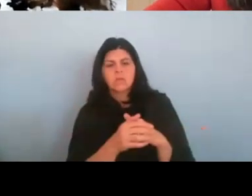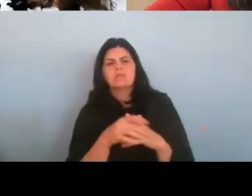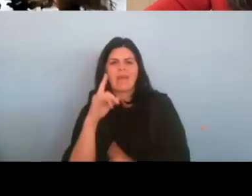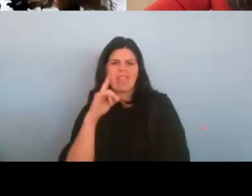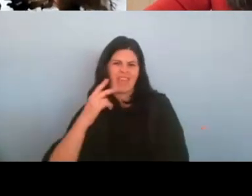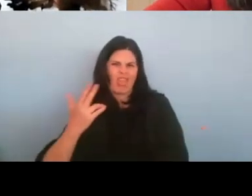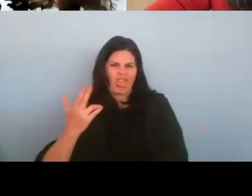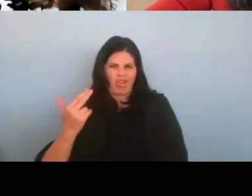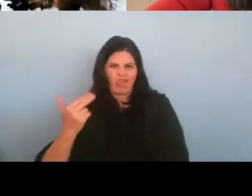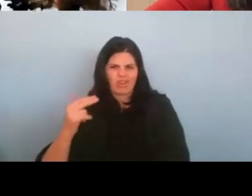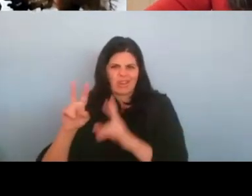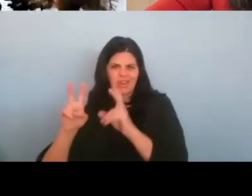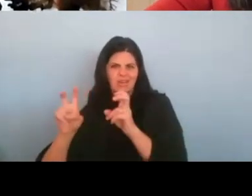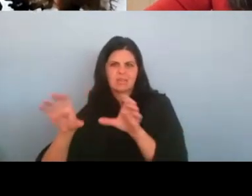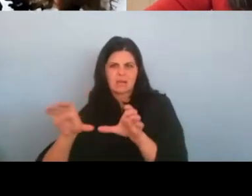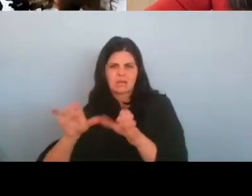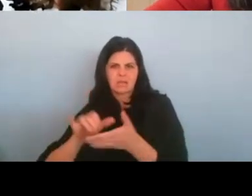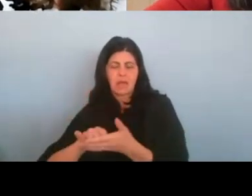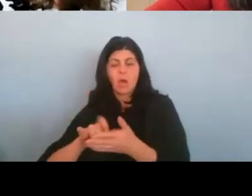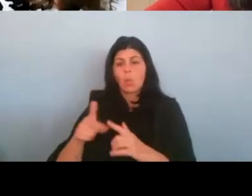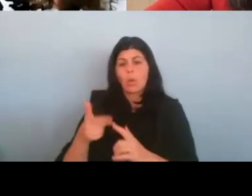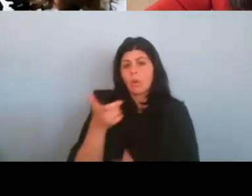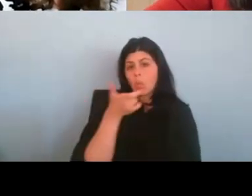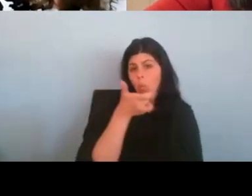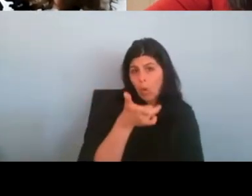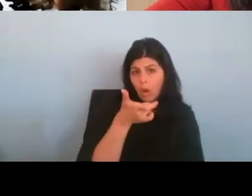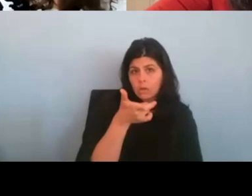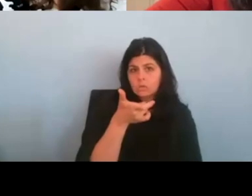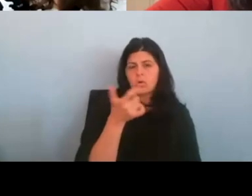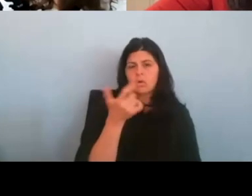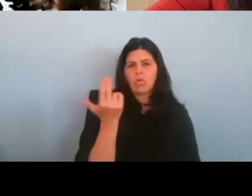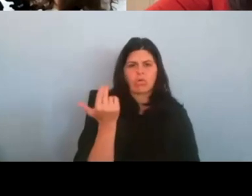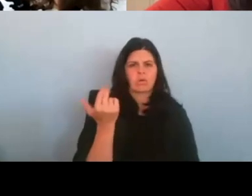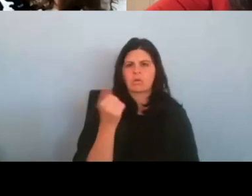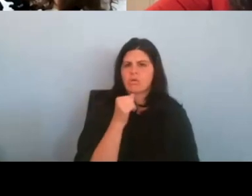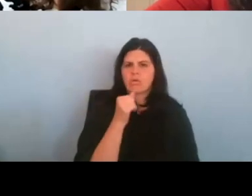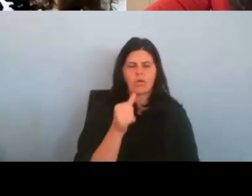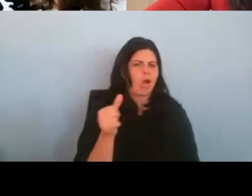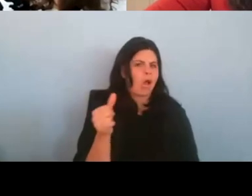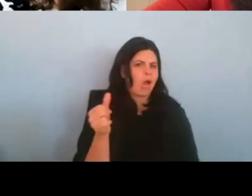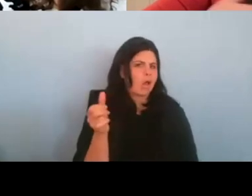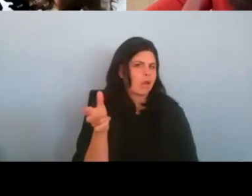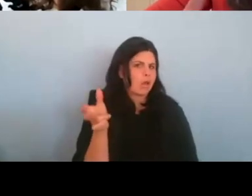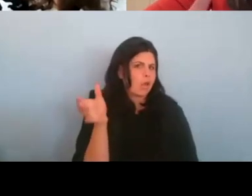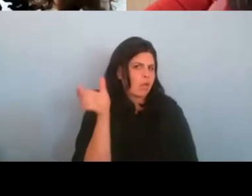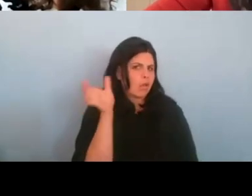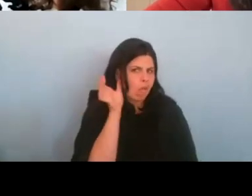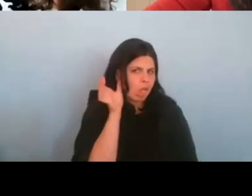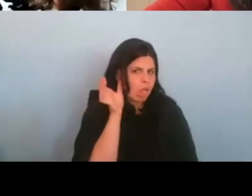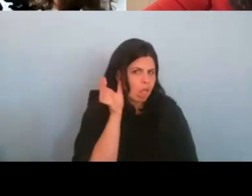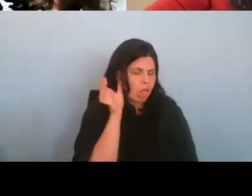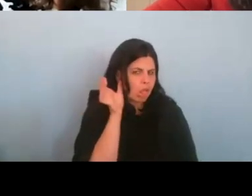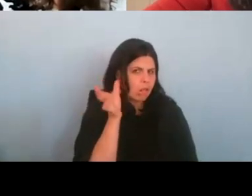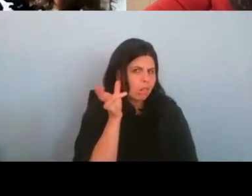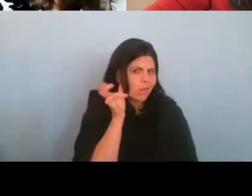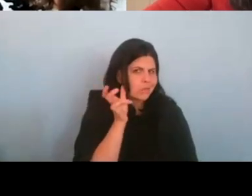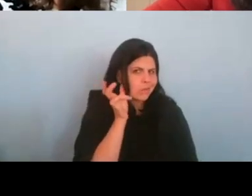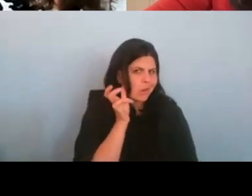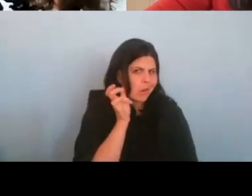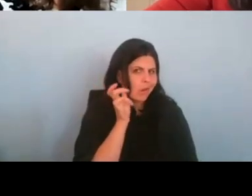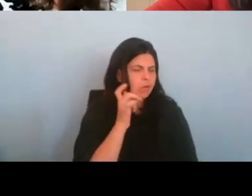does. Um, when you watch 13, you aren't listening to someone explain in a speech or